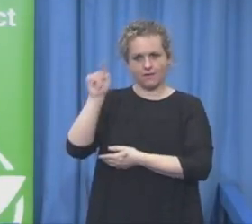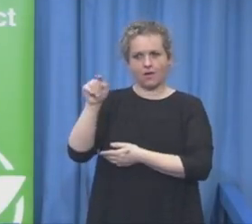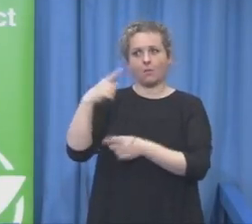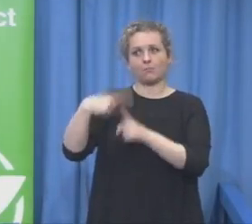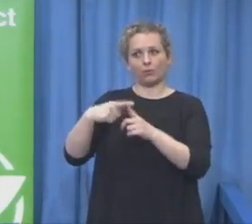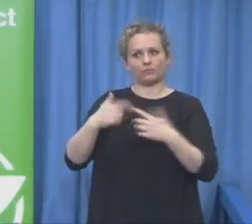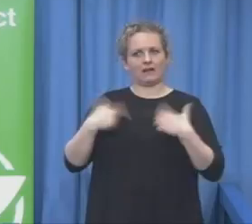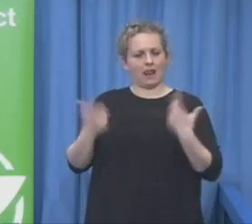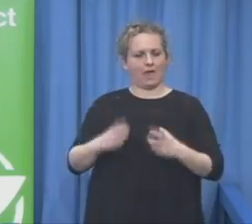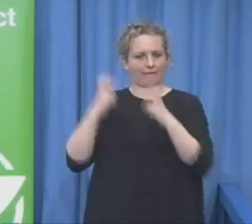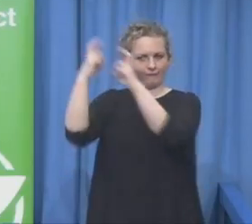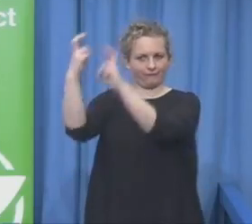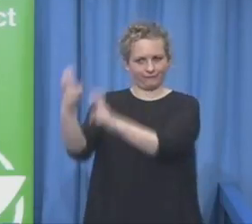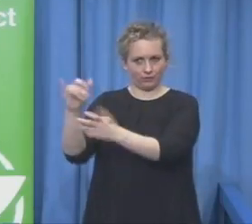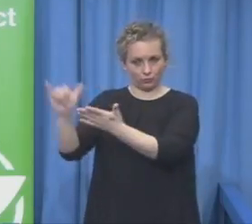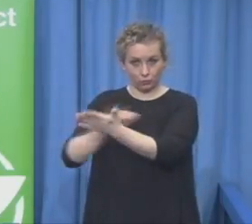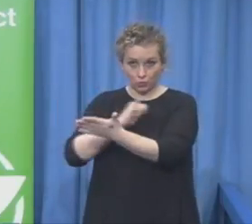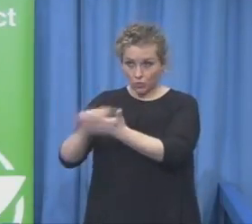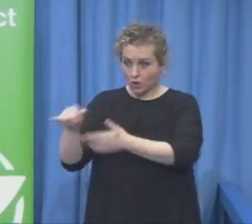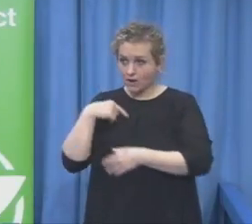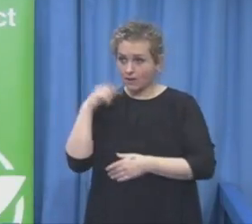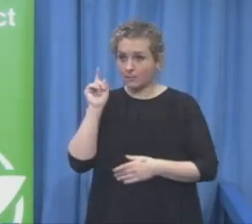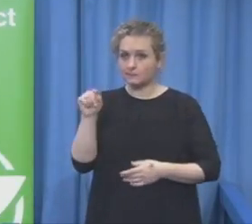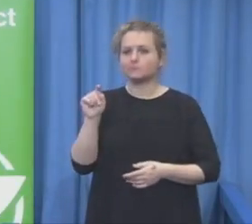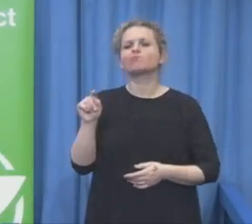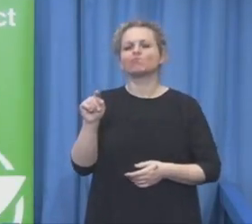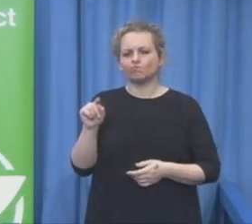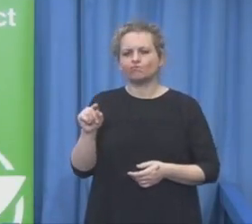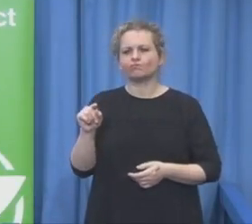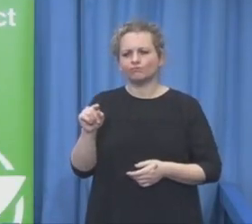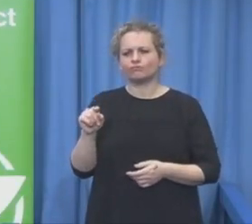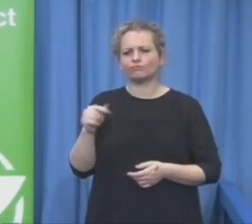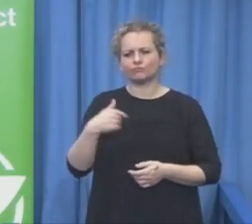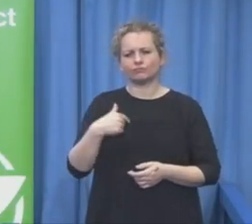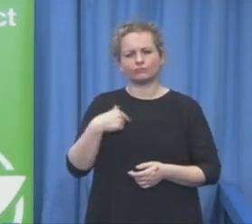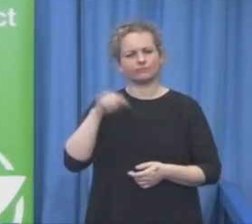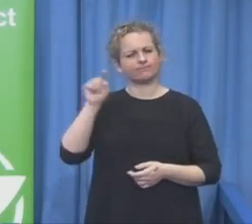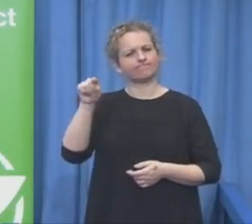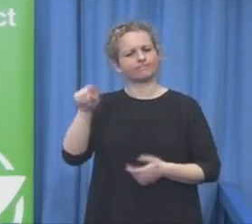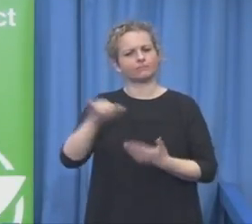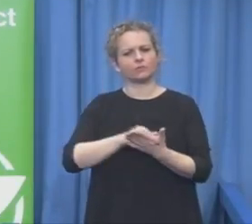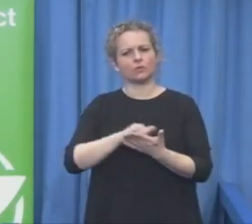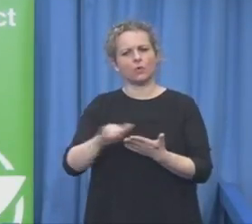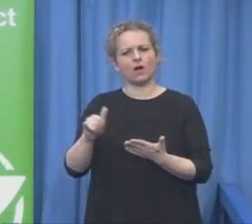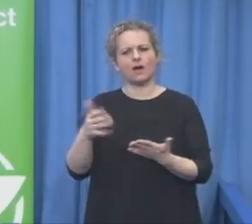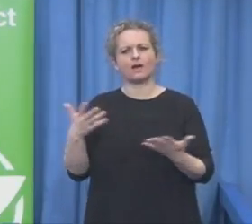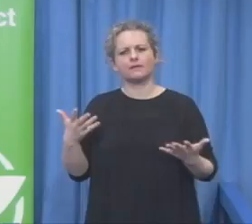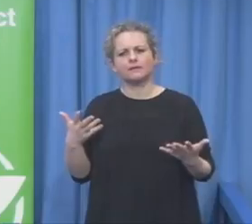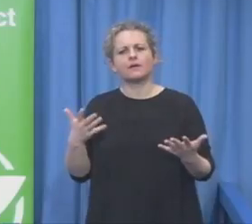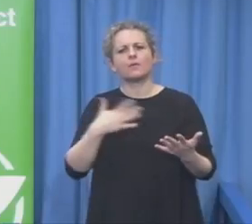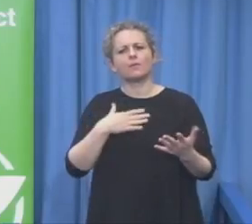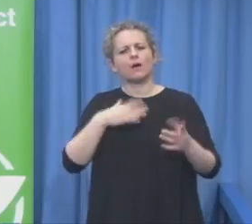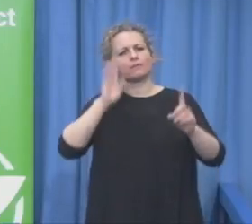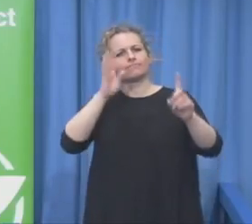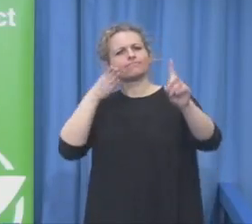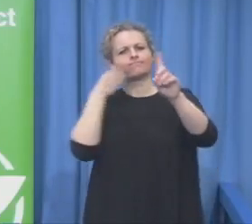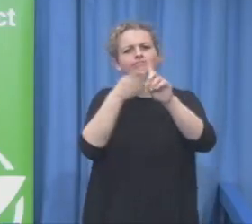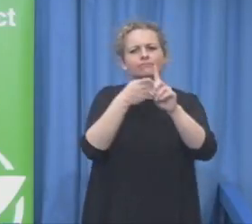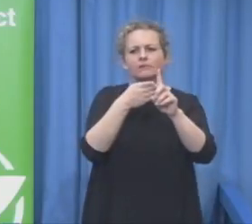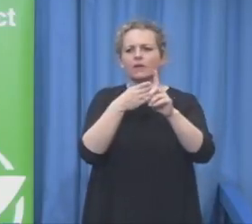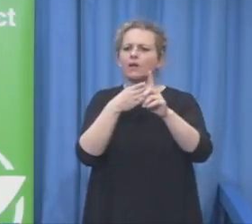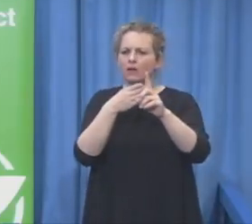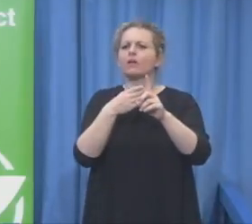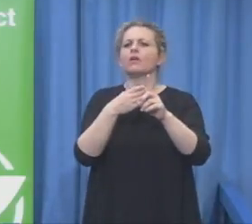And I think what comes out of our discussion, it's individual, individual, individual. If you want to